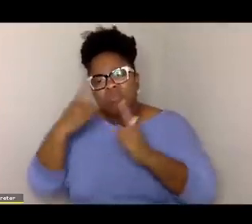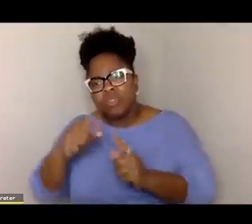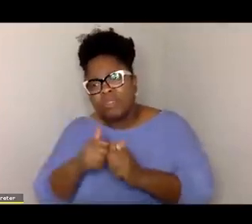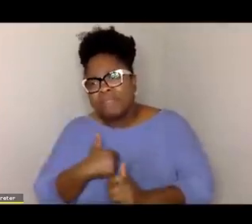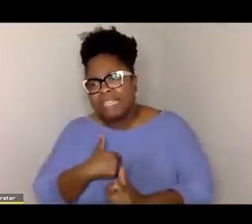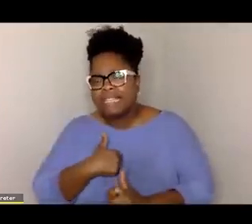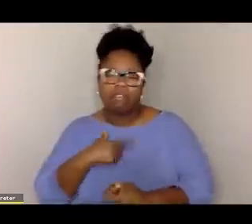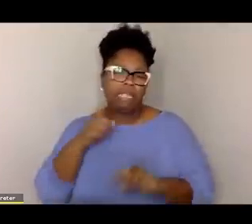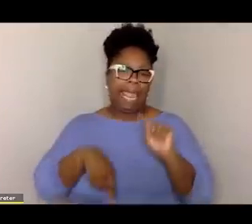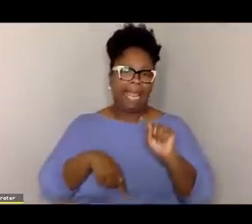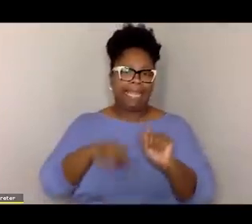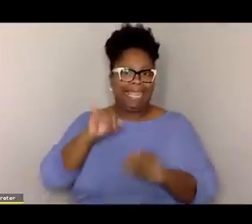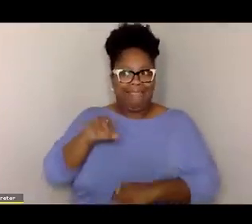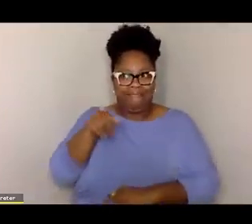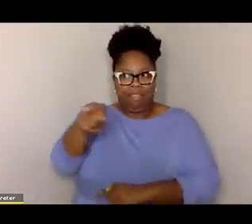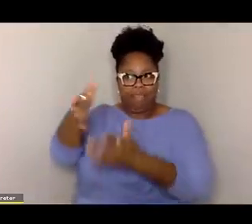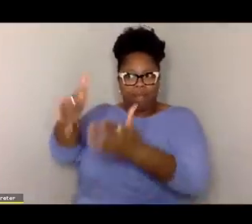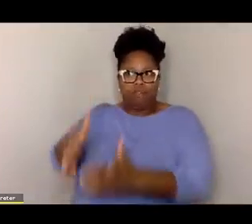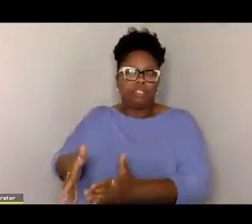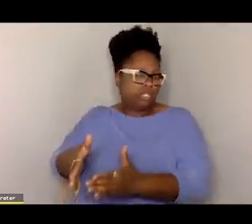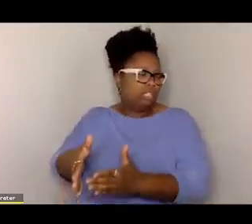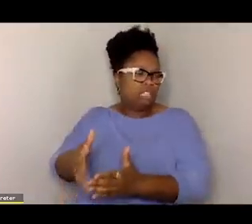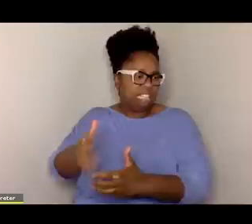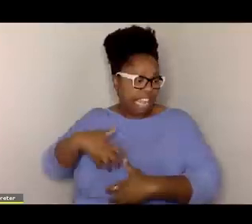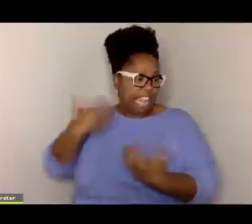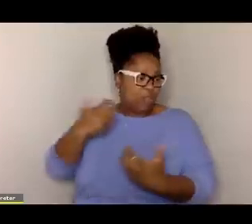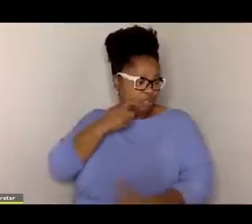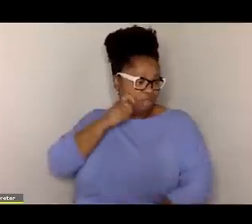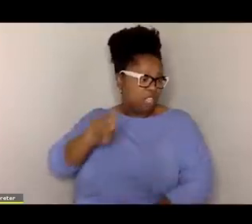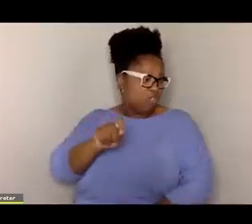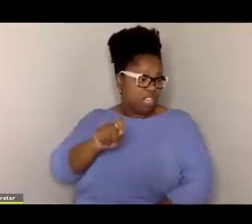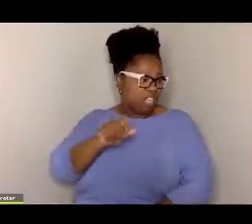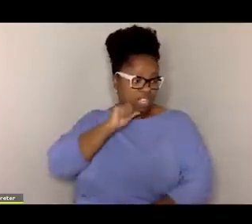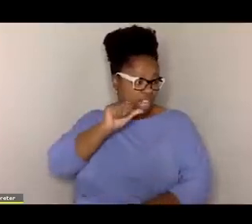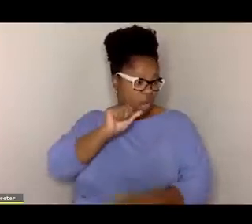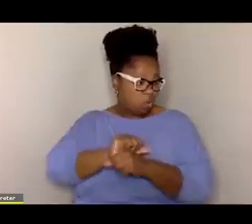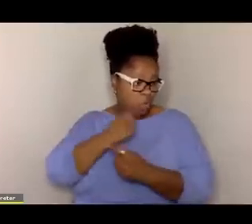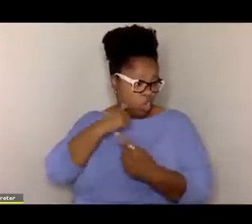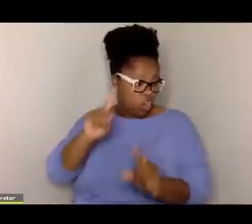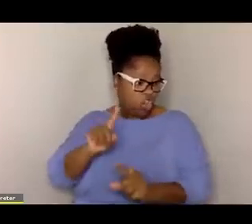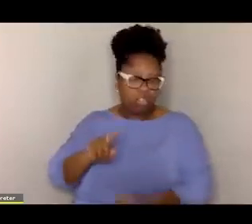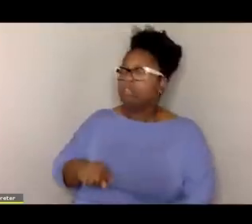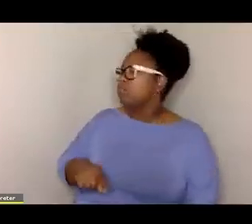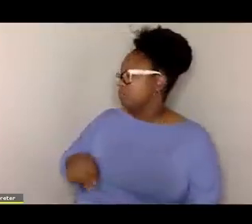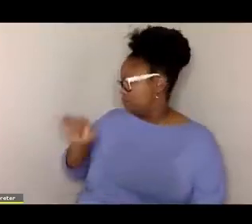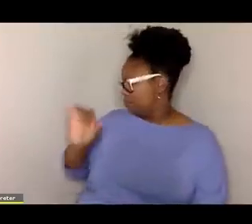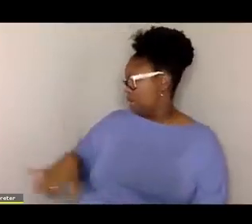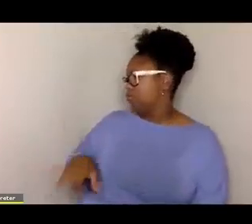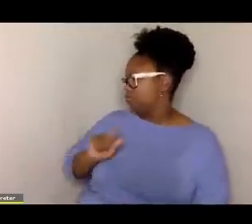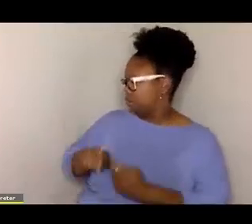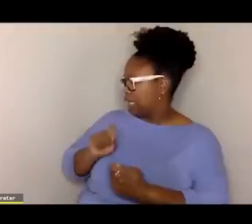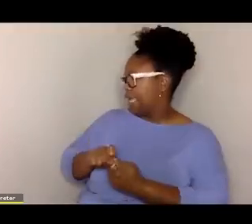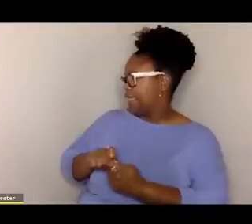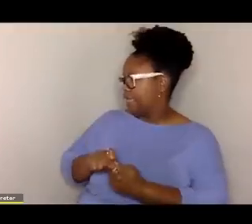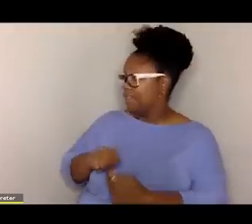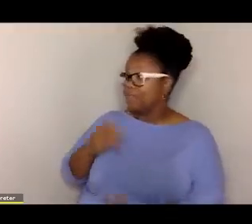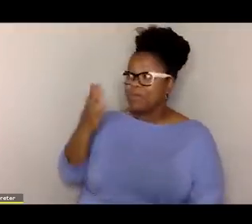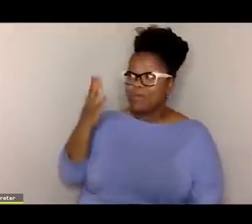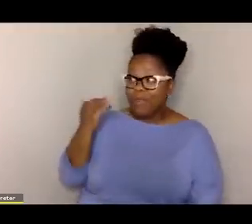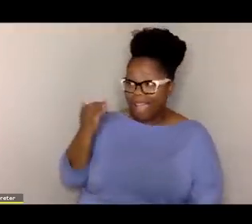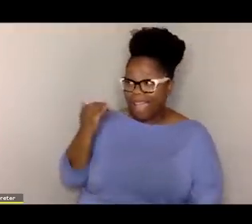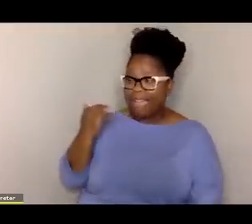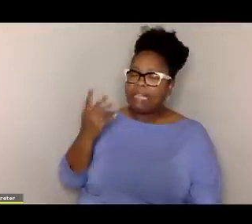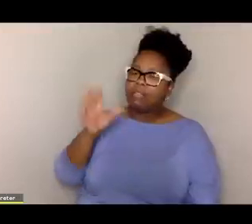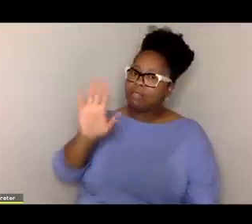somebody to agree with you when they're in the midst of their anger. Period. Exactly. It does not work. Exactly. And